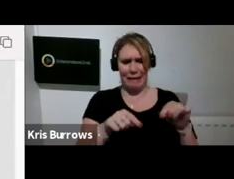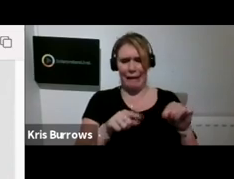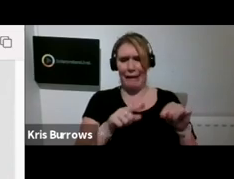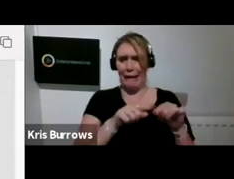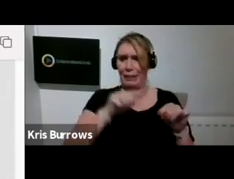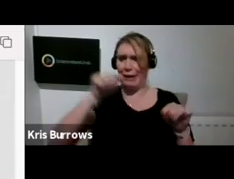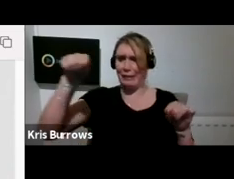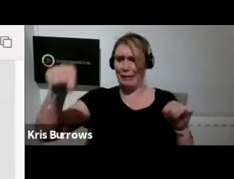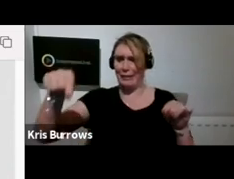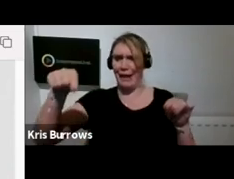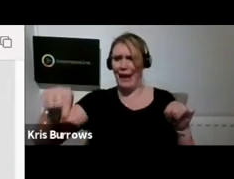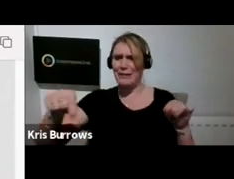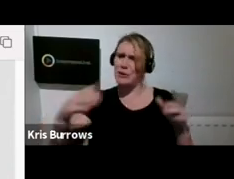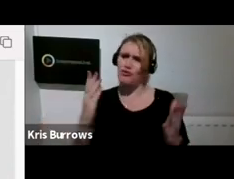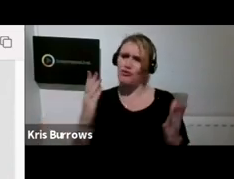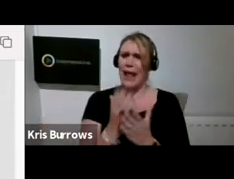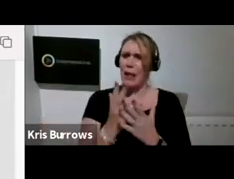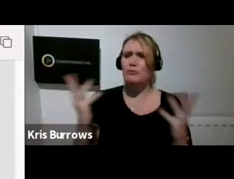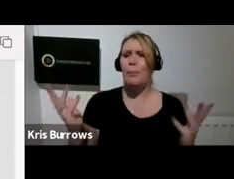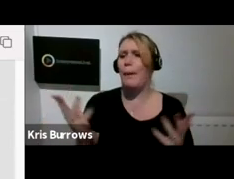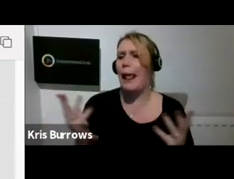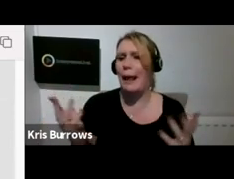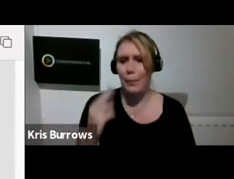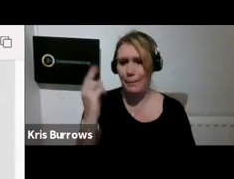with a painting really playing with it a bit.